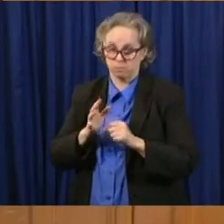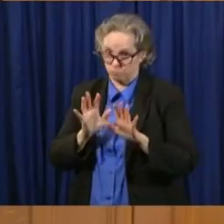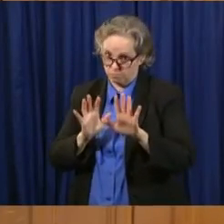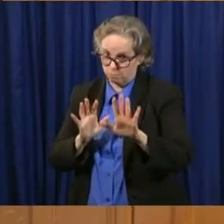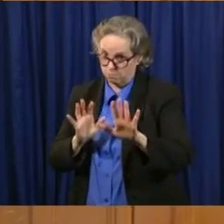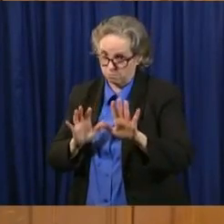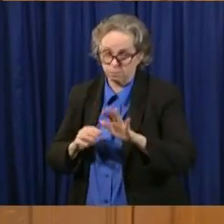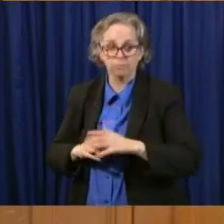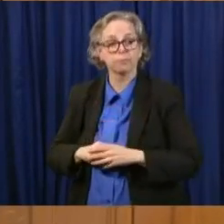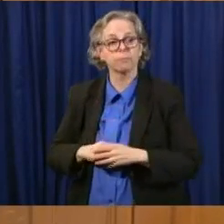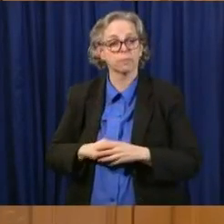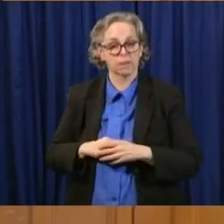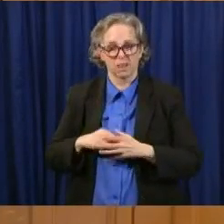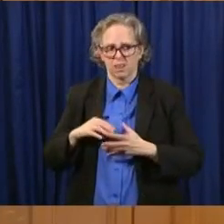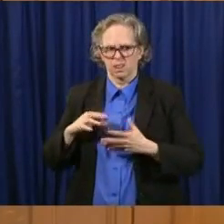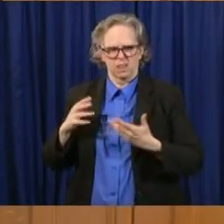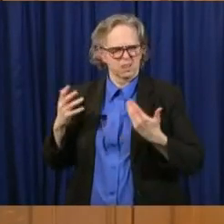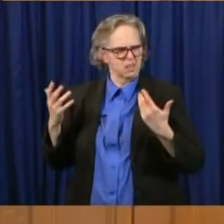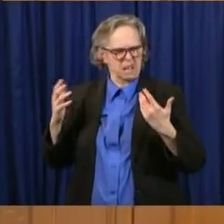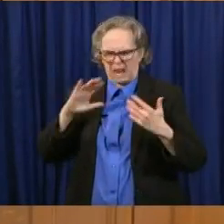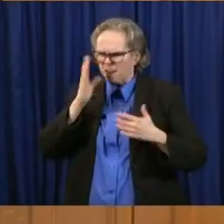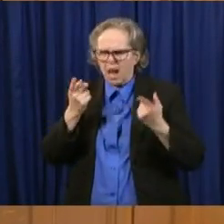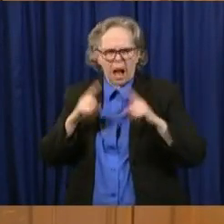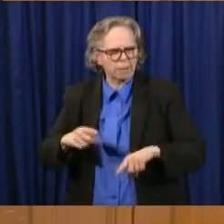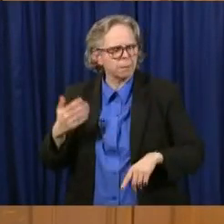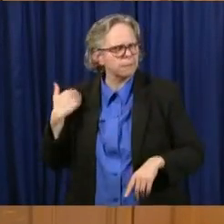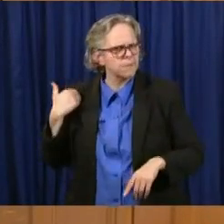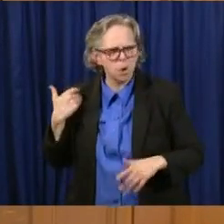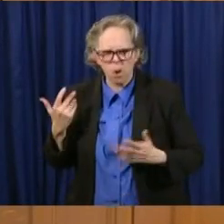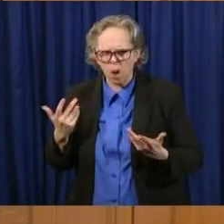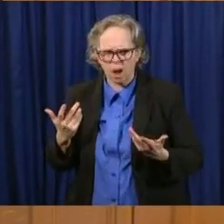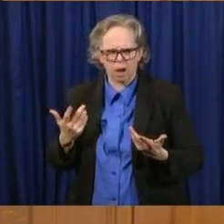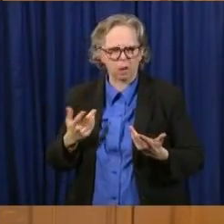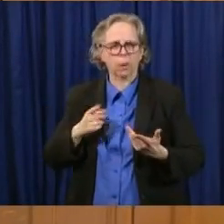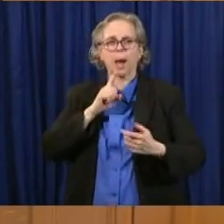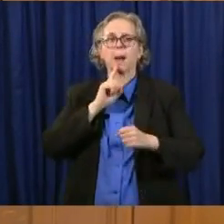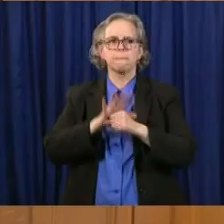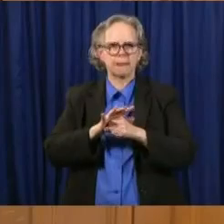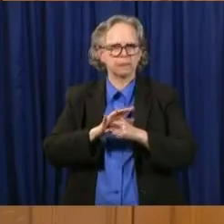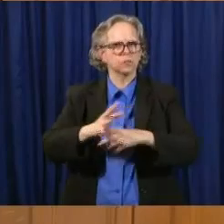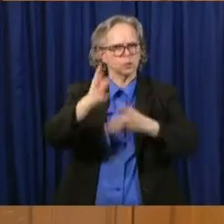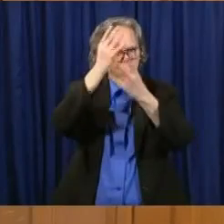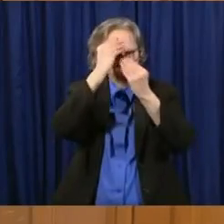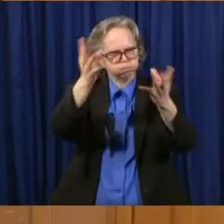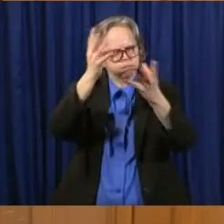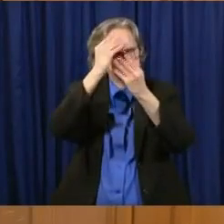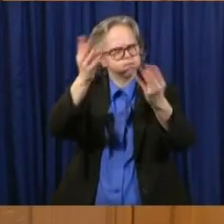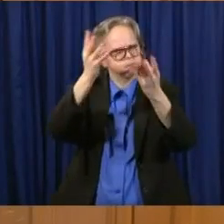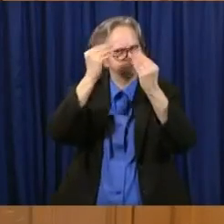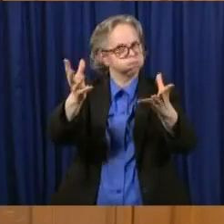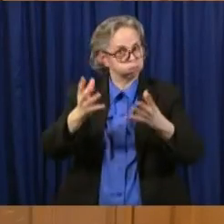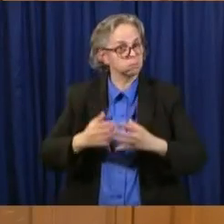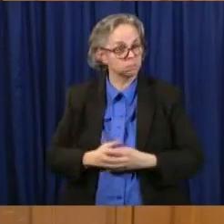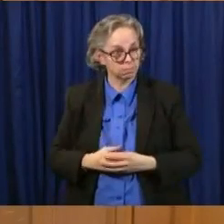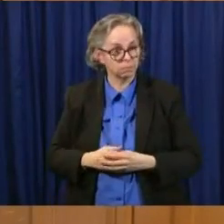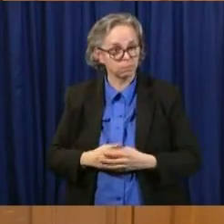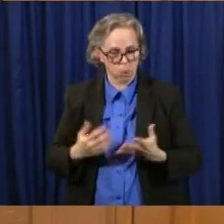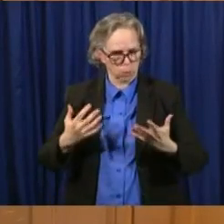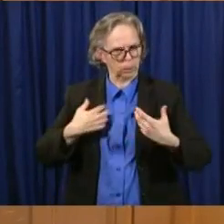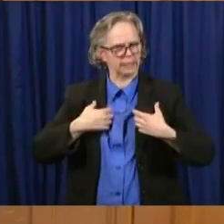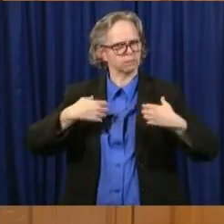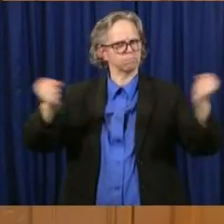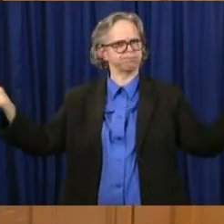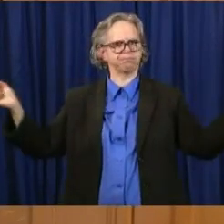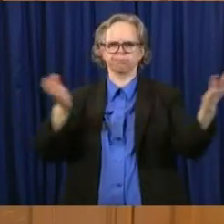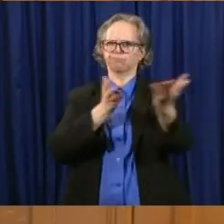unprecedented change to share with you what we know when we know it. And I think that's really important